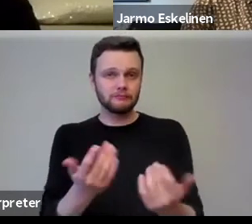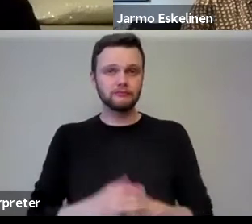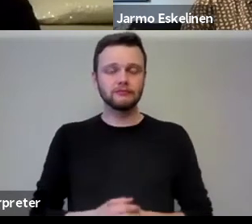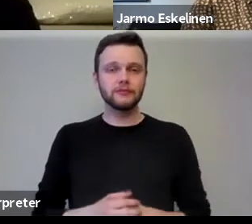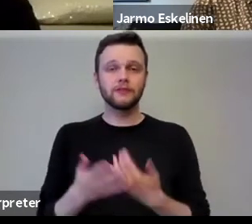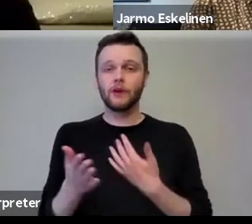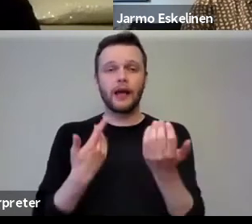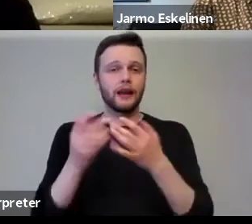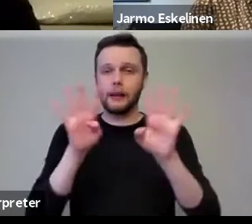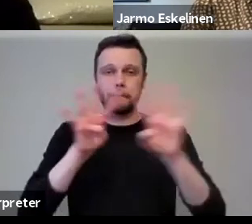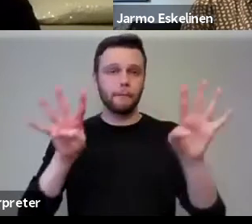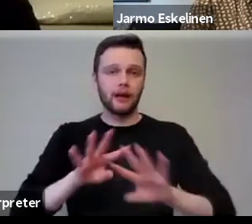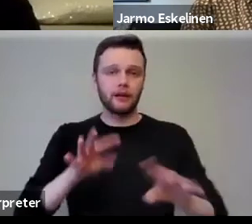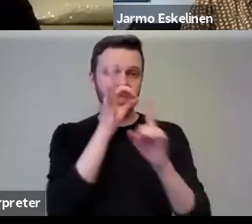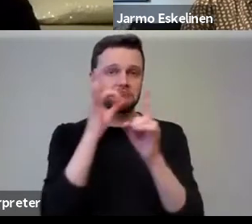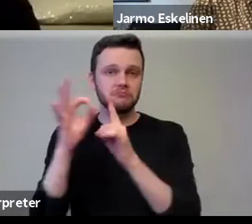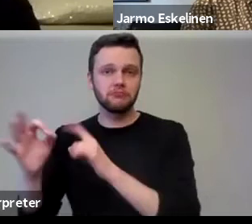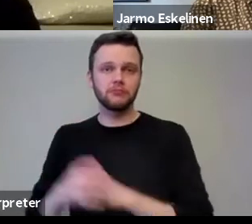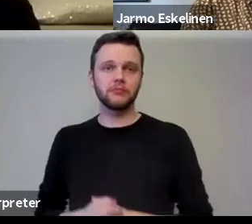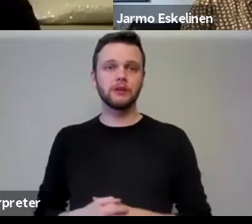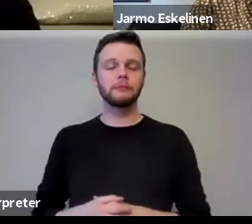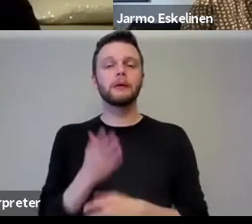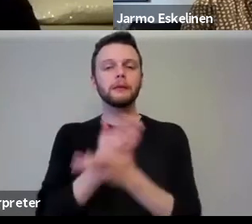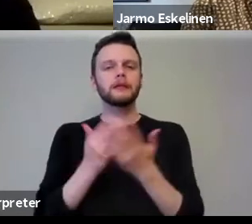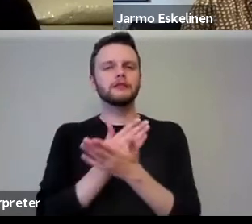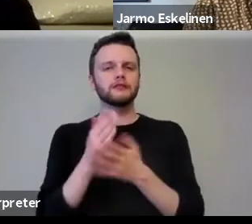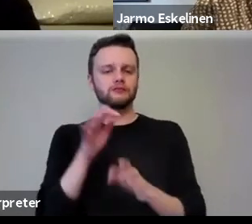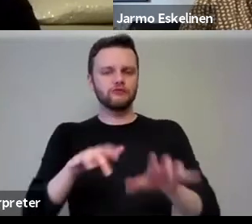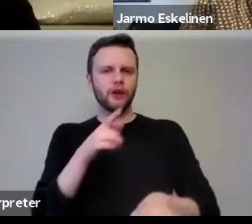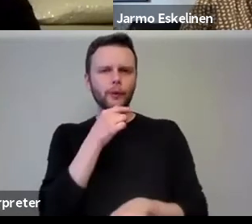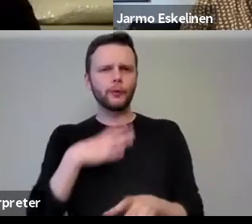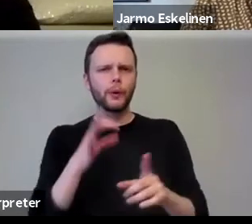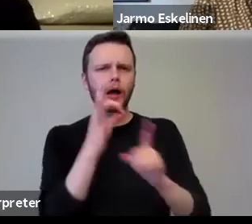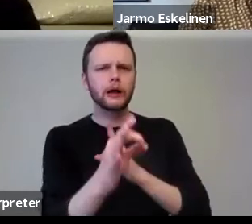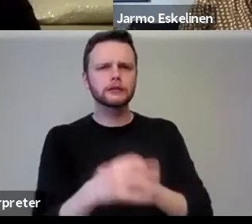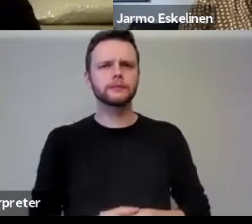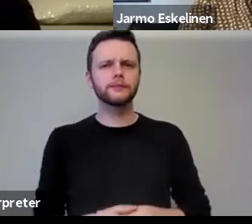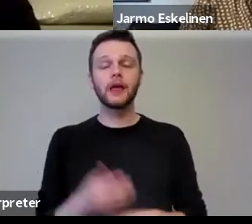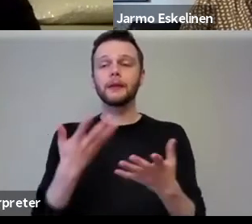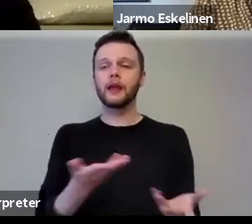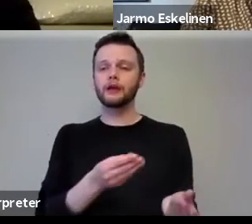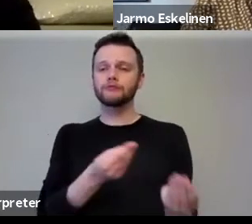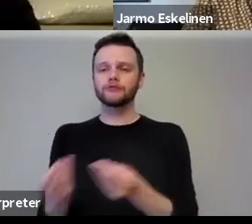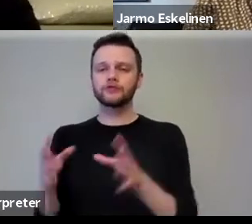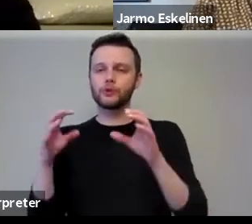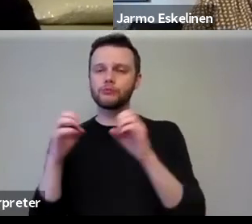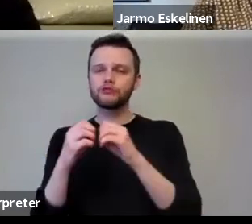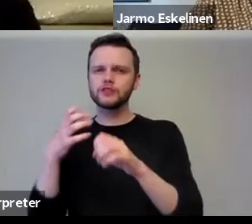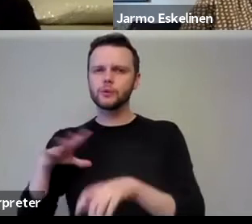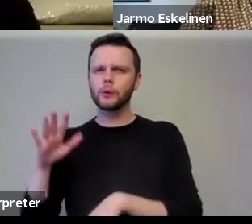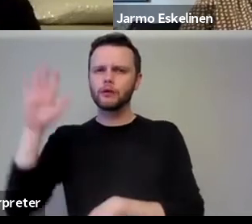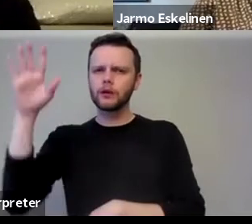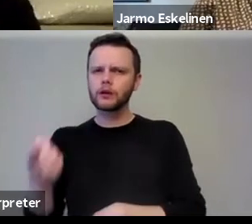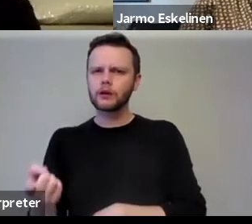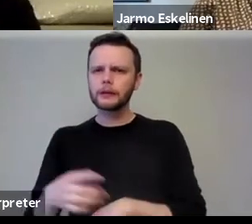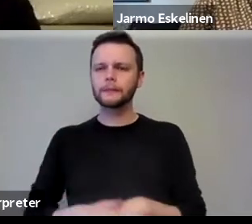any of our panelists, um, highlighting who you'd like to answer your question. That would be great. Bridget, I'll come on to you. You've got a point to make. Yeah,